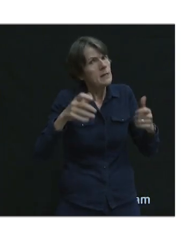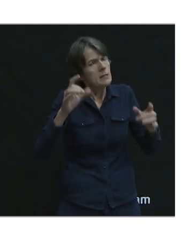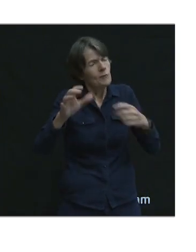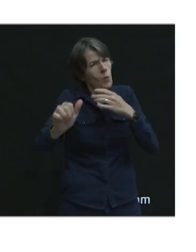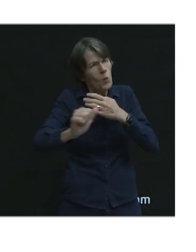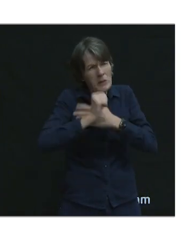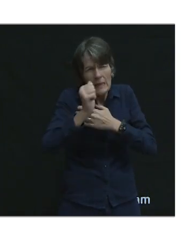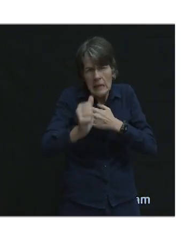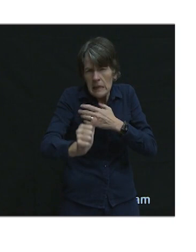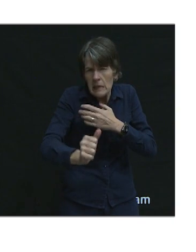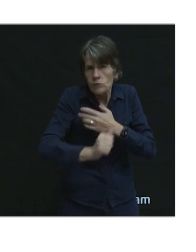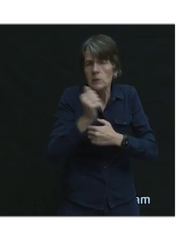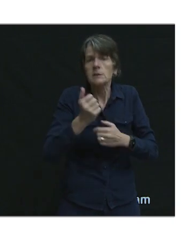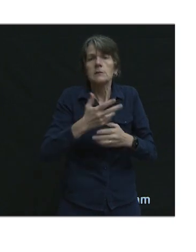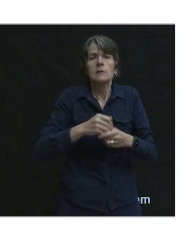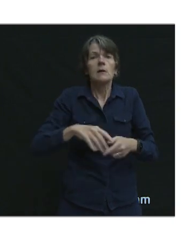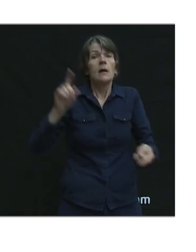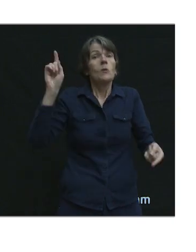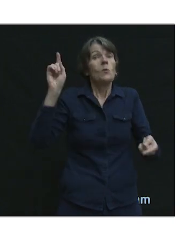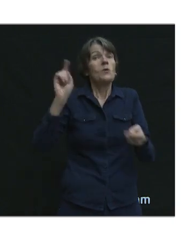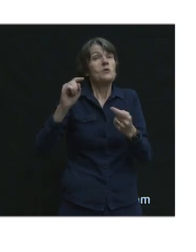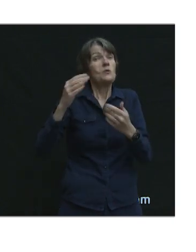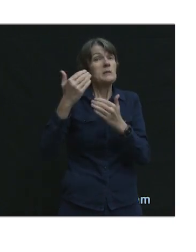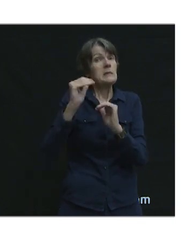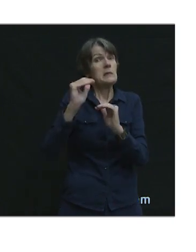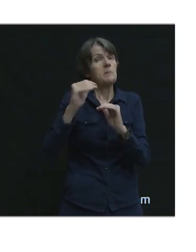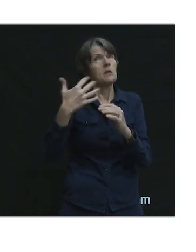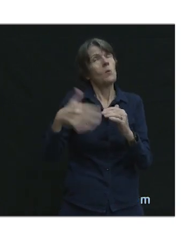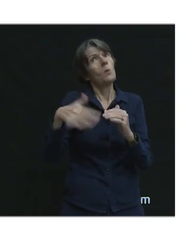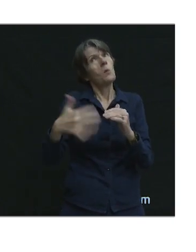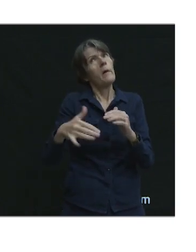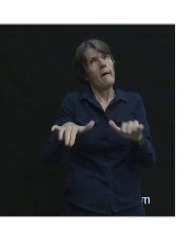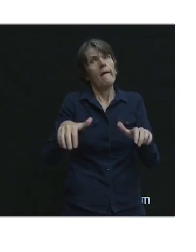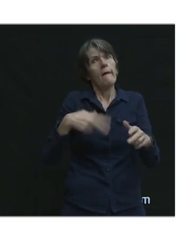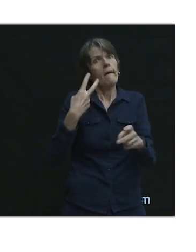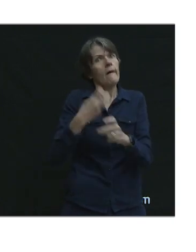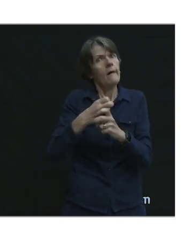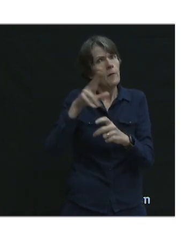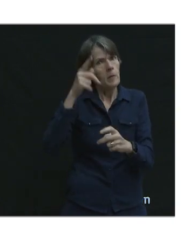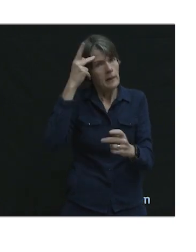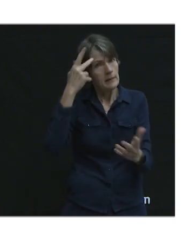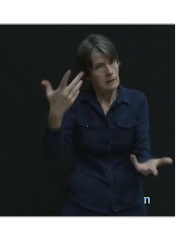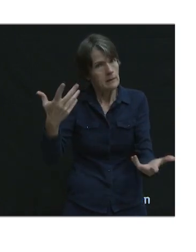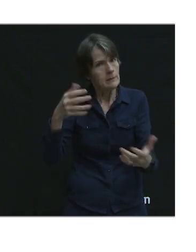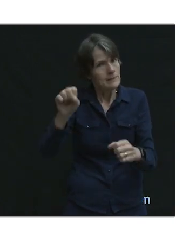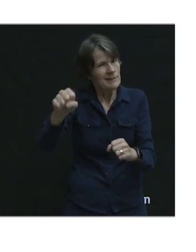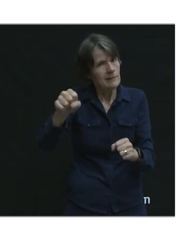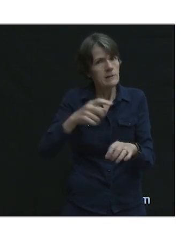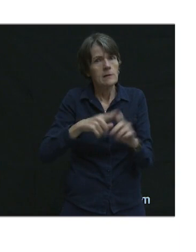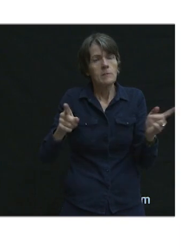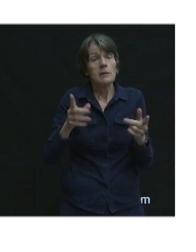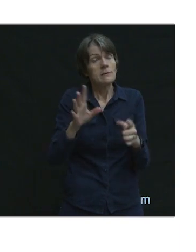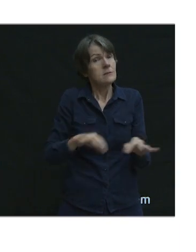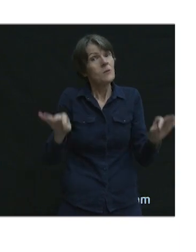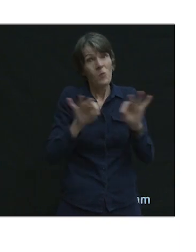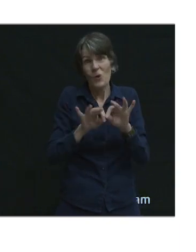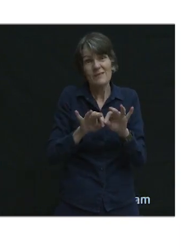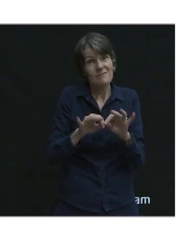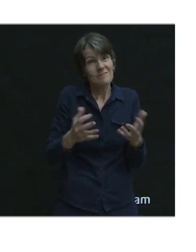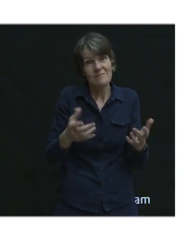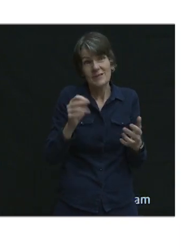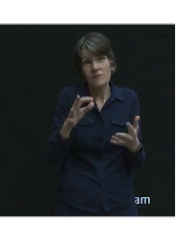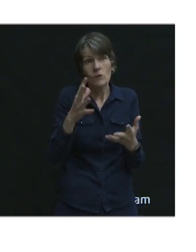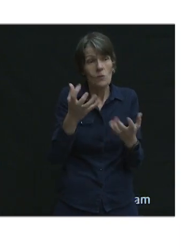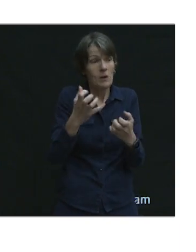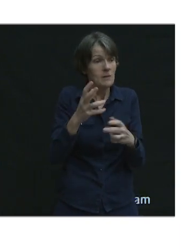reducing speed limits is politically challenging, absolutely. But an utterly important thing if you want to ensure that people feel